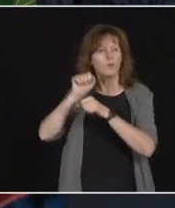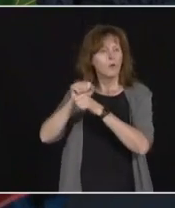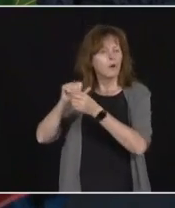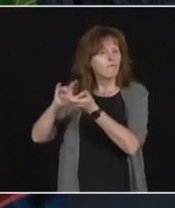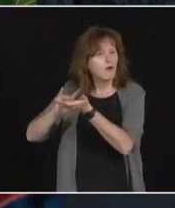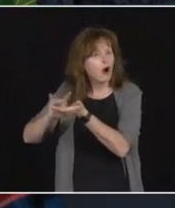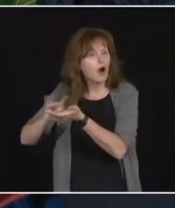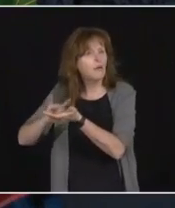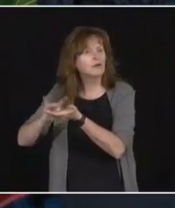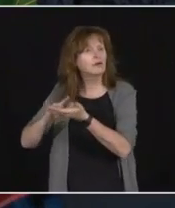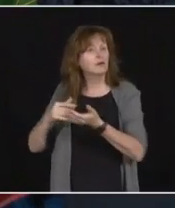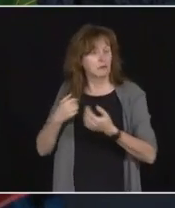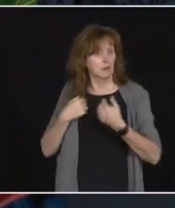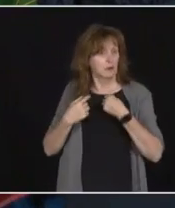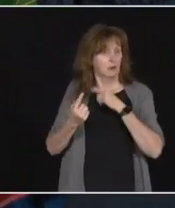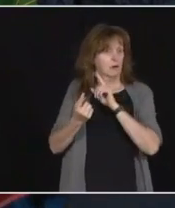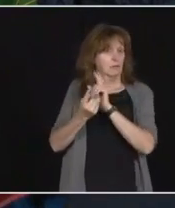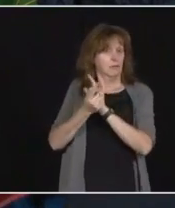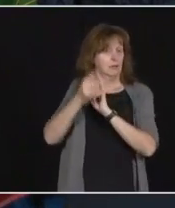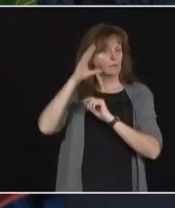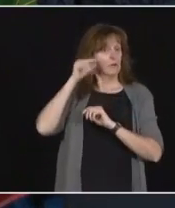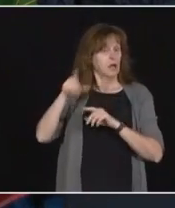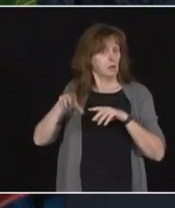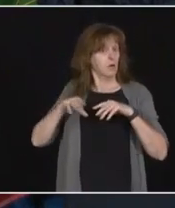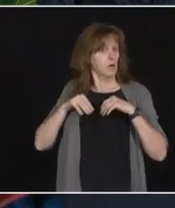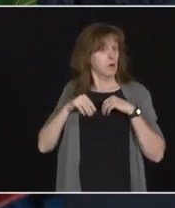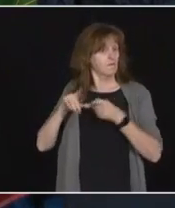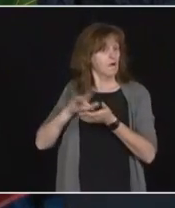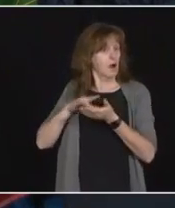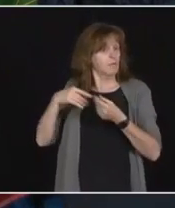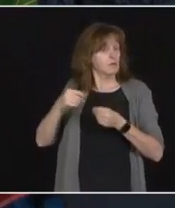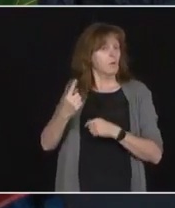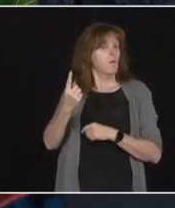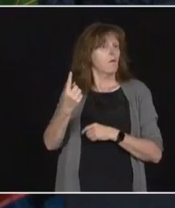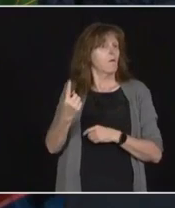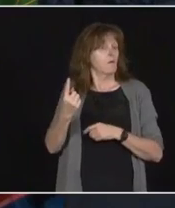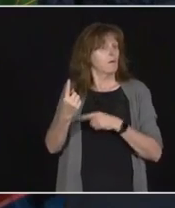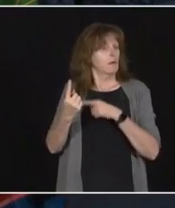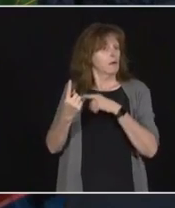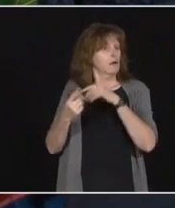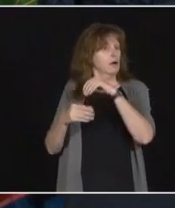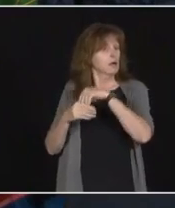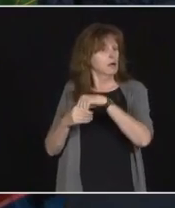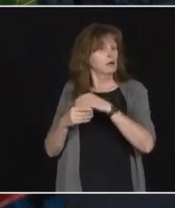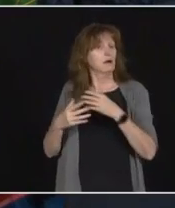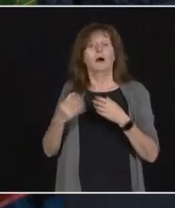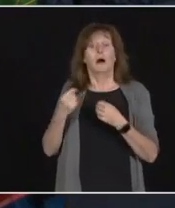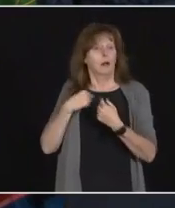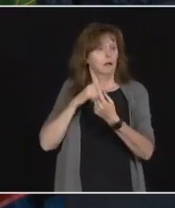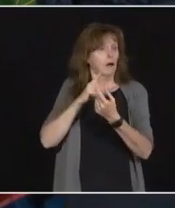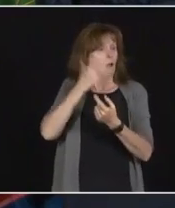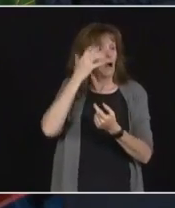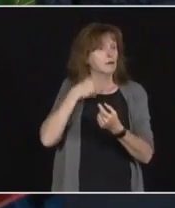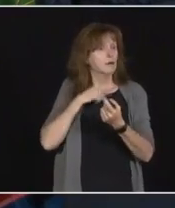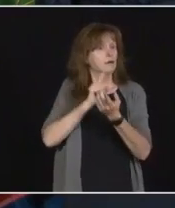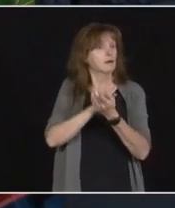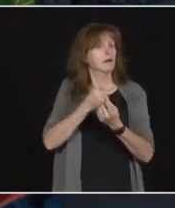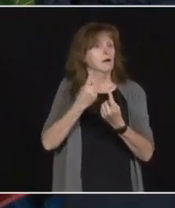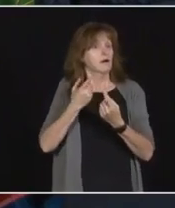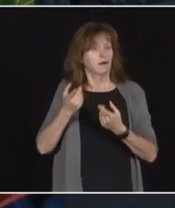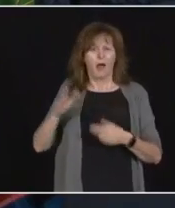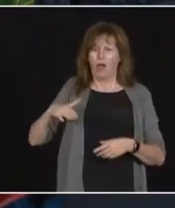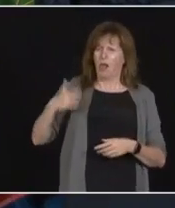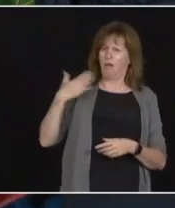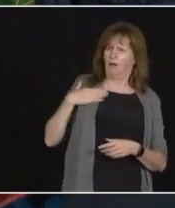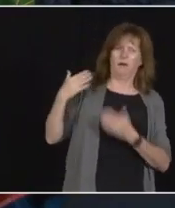pharmacist over at the hospital and said, hey, you you haven't given us a shout-out, so I'm giving you a shout-out. I really appreciate everything